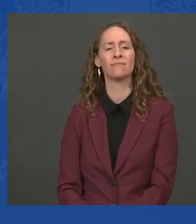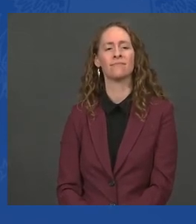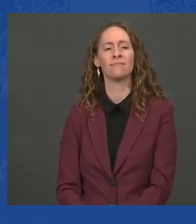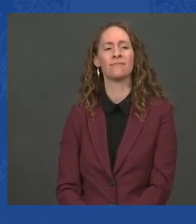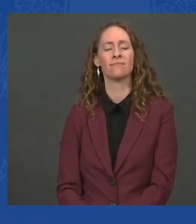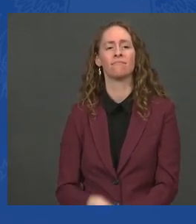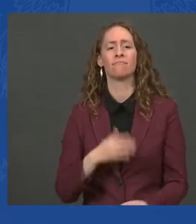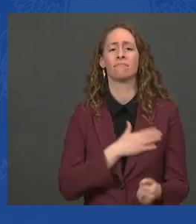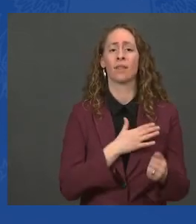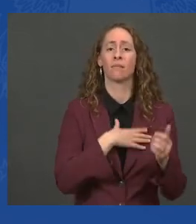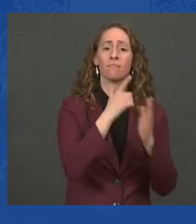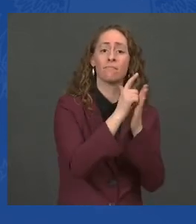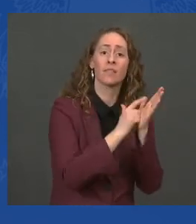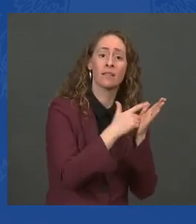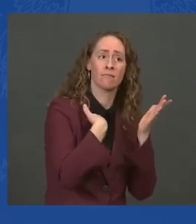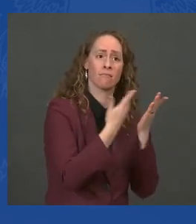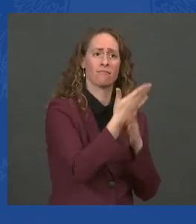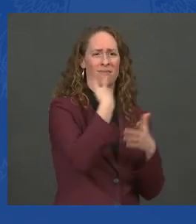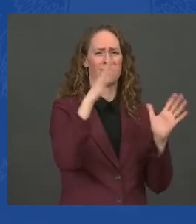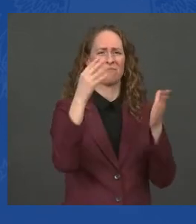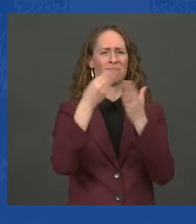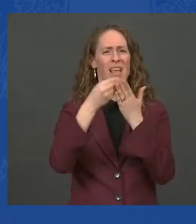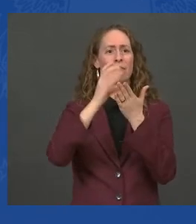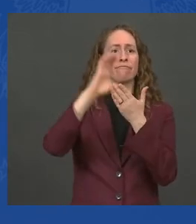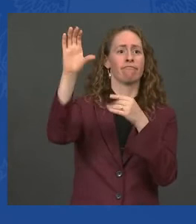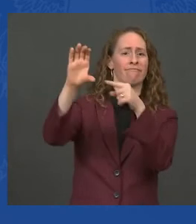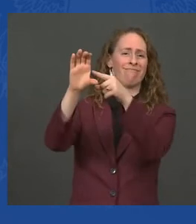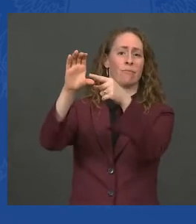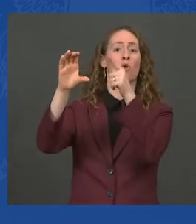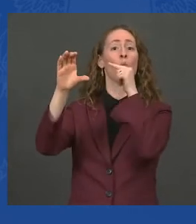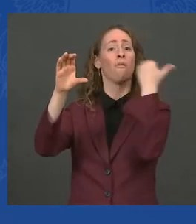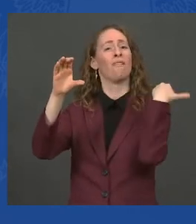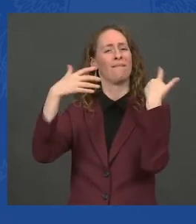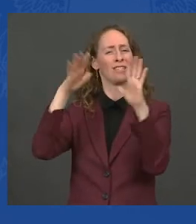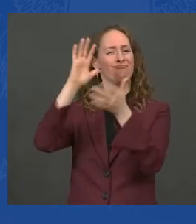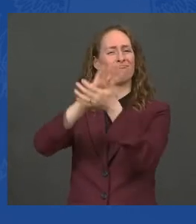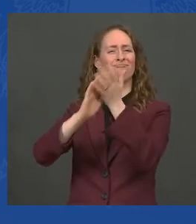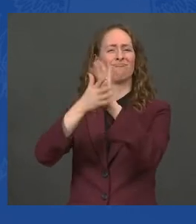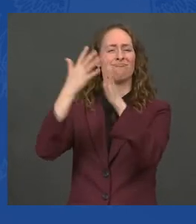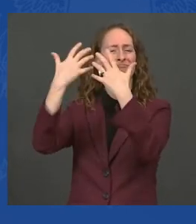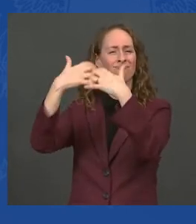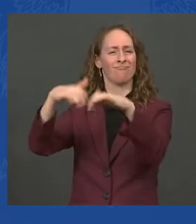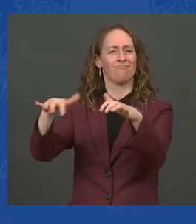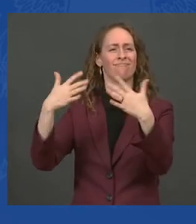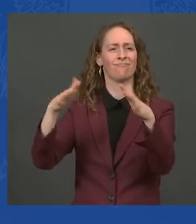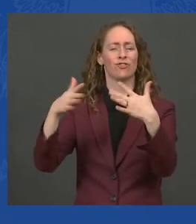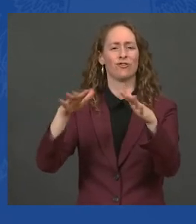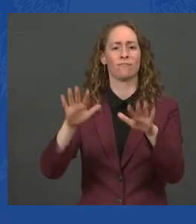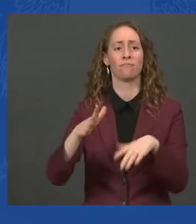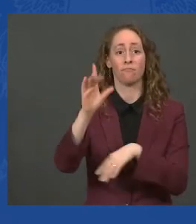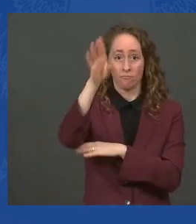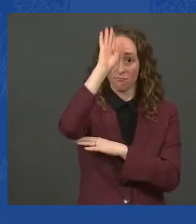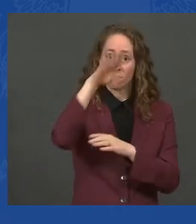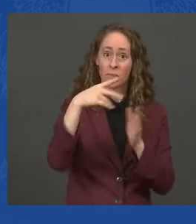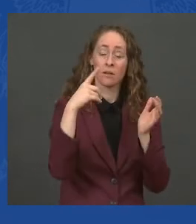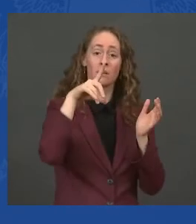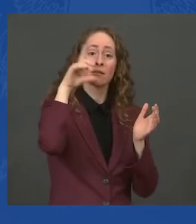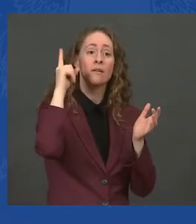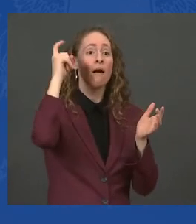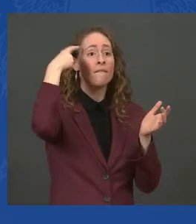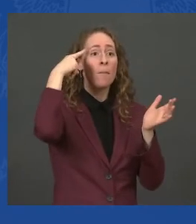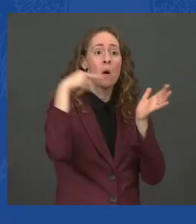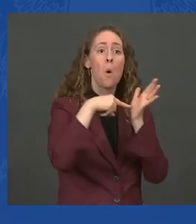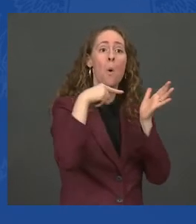$100 billion in deficit reduction this decade. It fully covers the cost of its